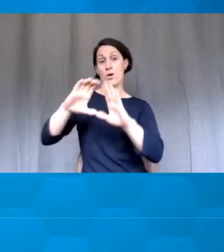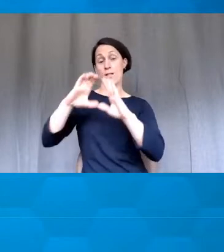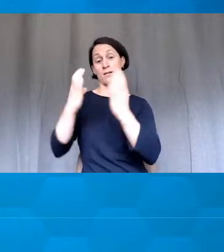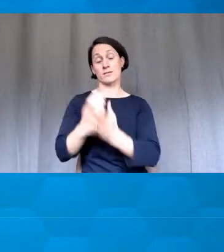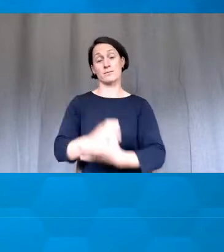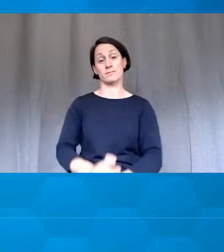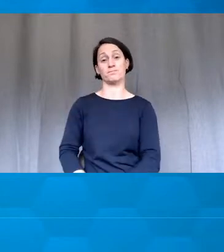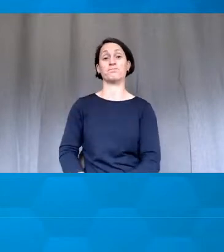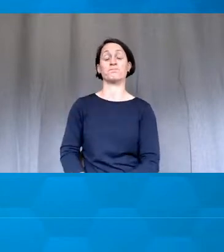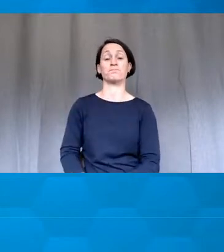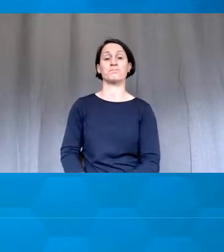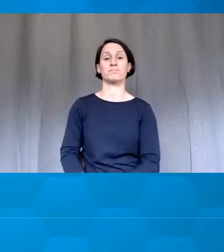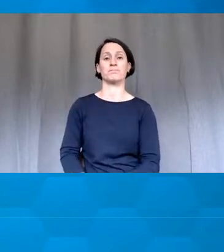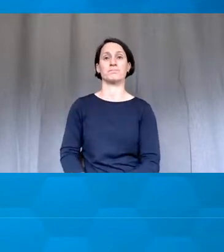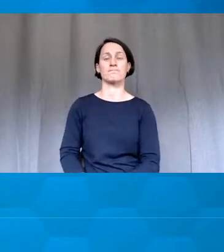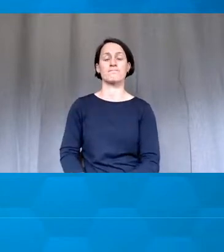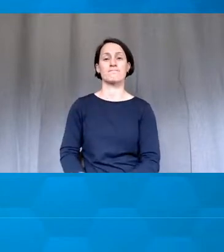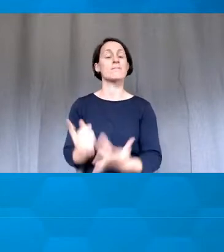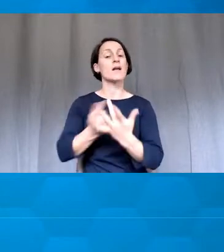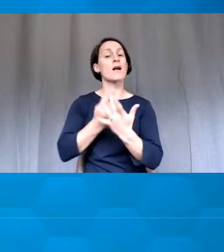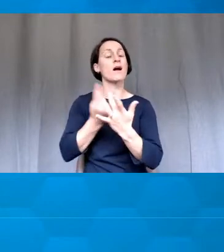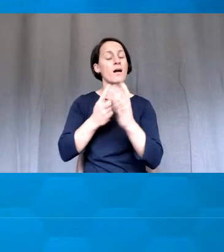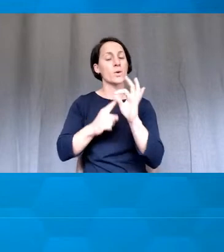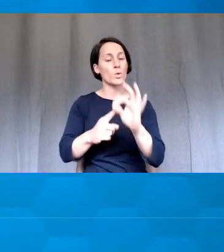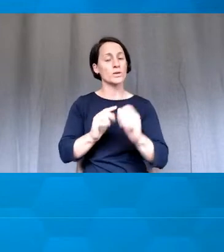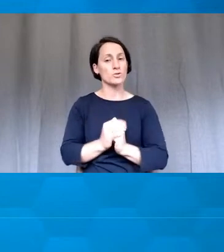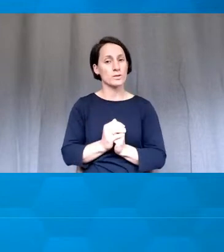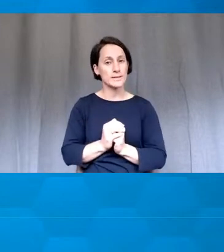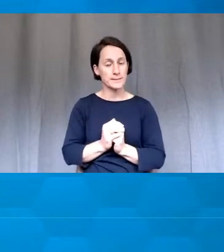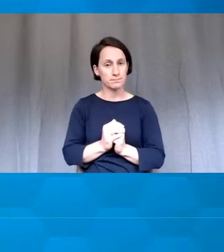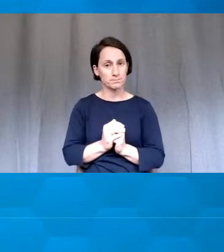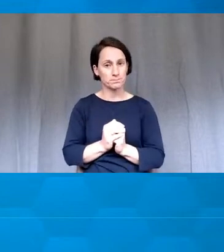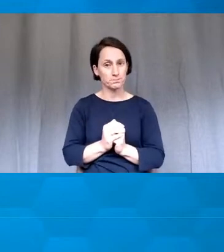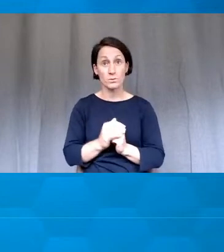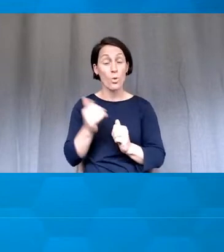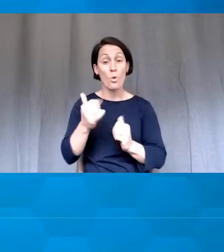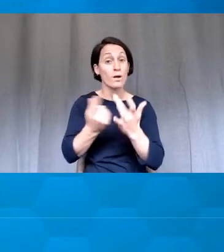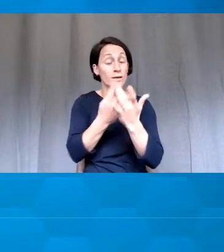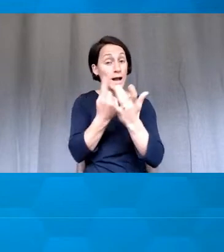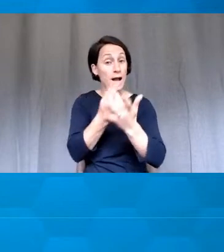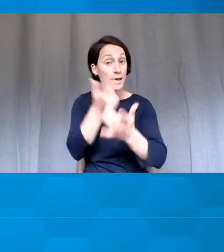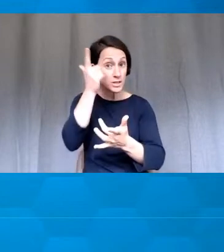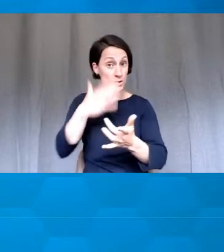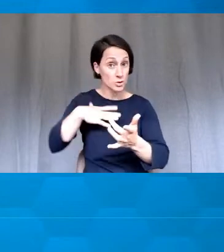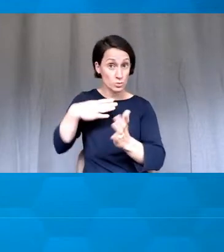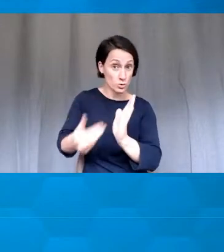I'm just looking for other questions. Does anybody else want to add to that, Sue or Alanya?